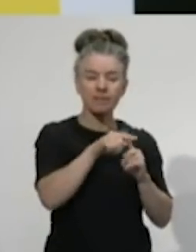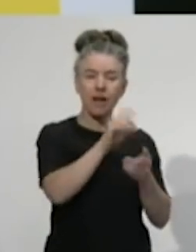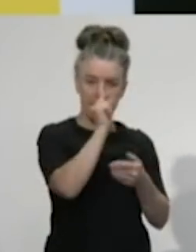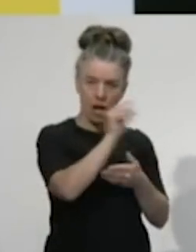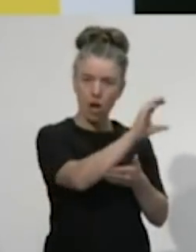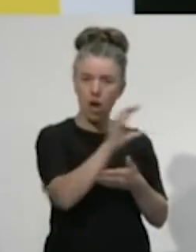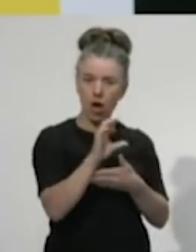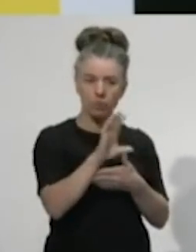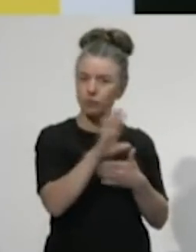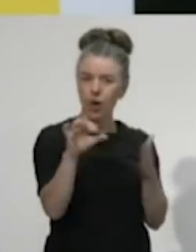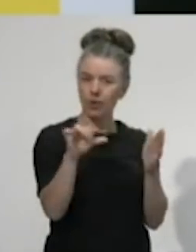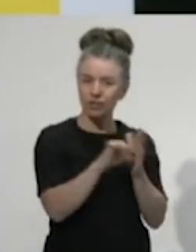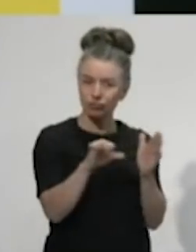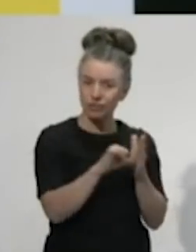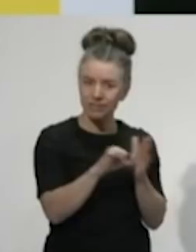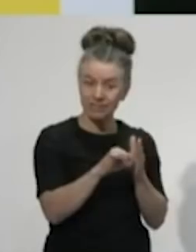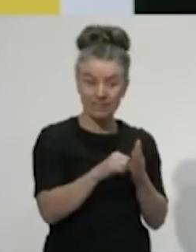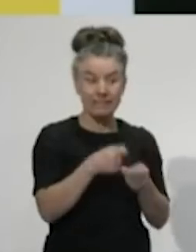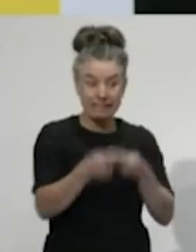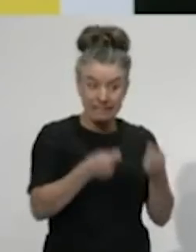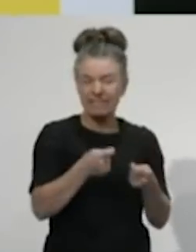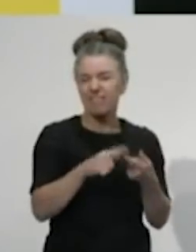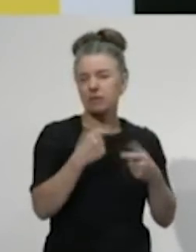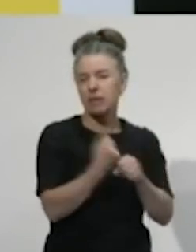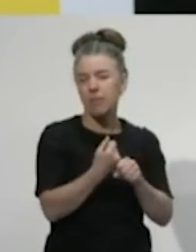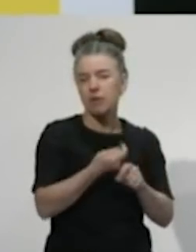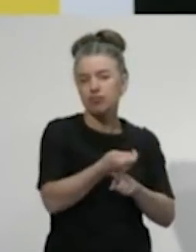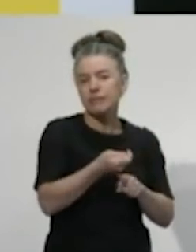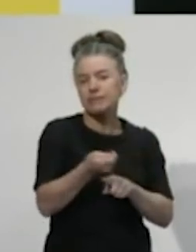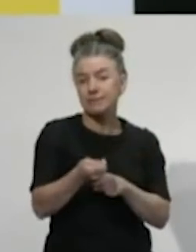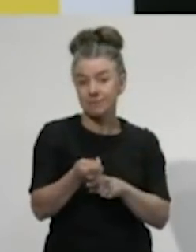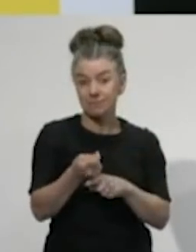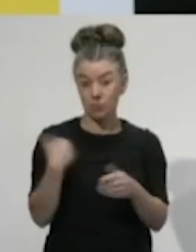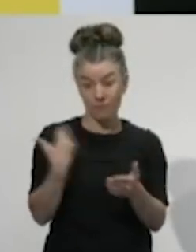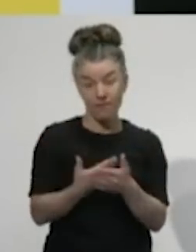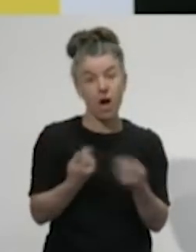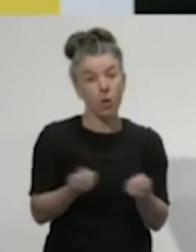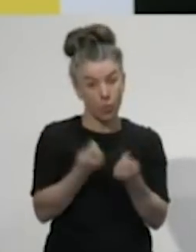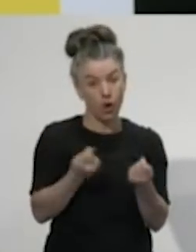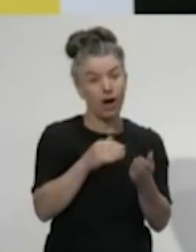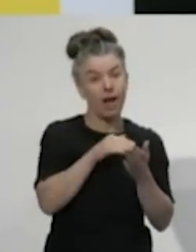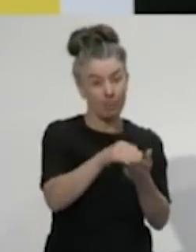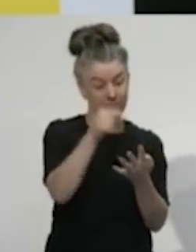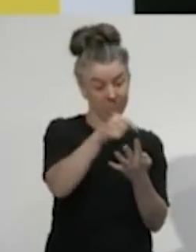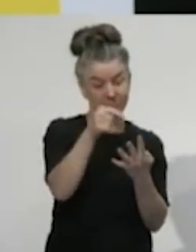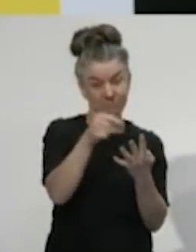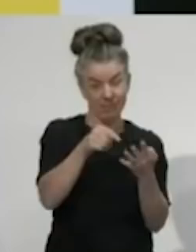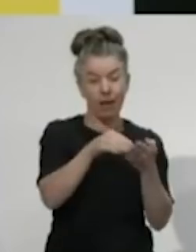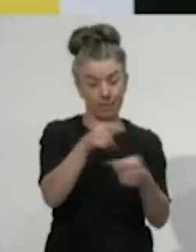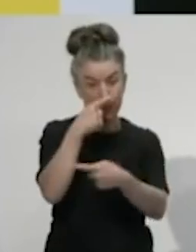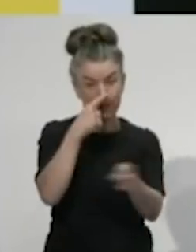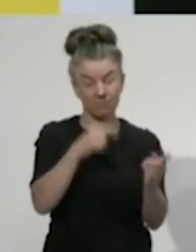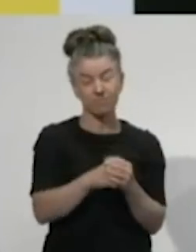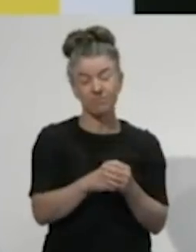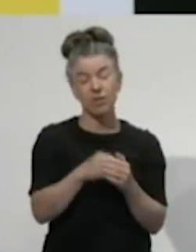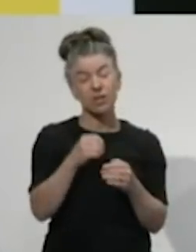rent and other costs as they get up and running. These measures have worked so far. An unemployment rate, it will